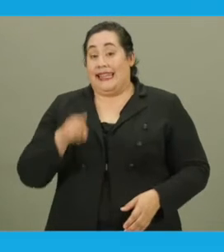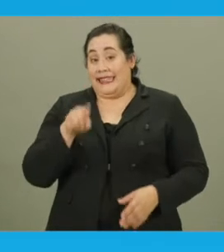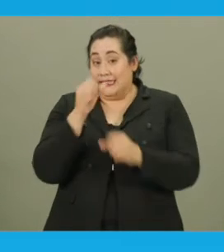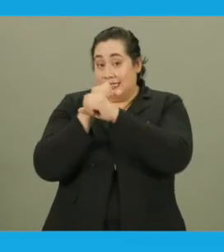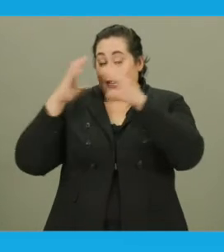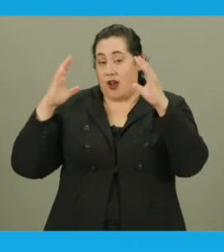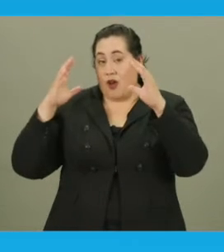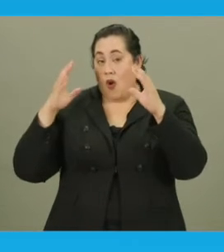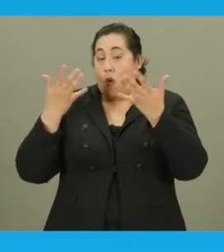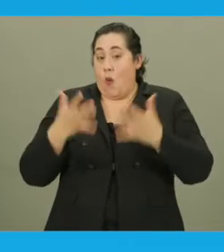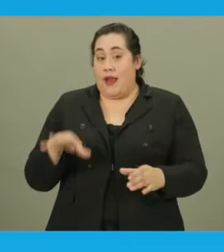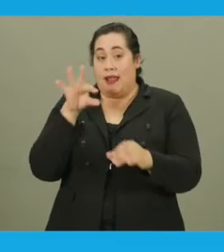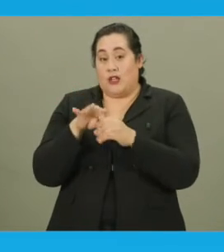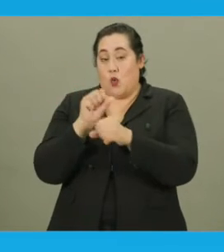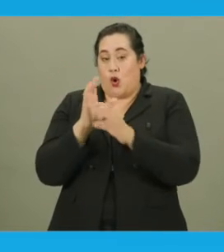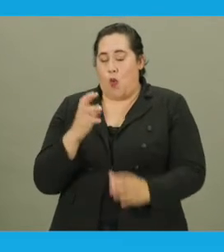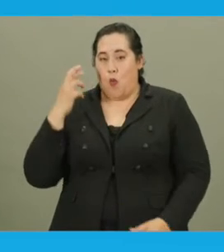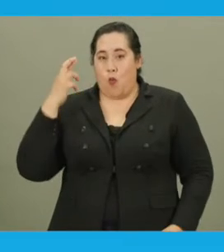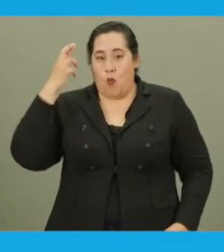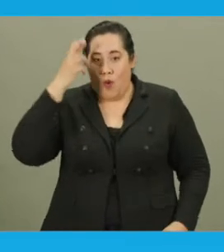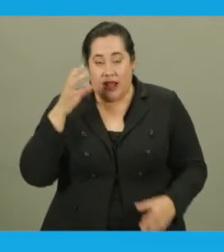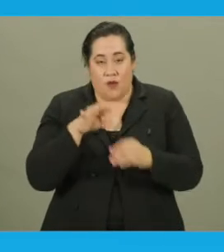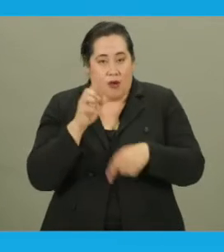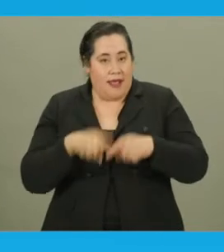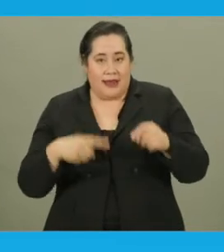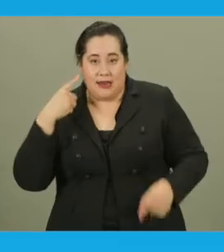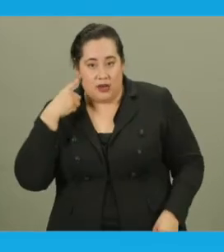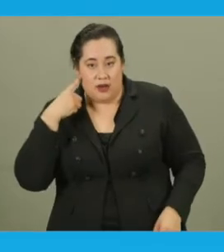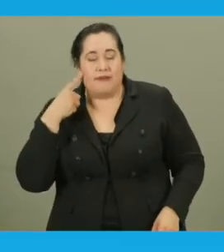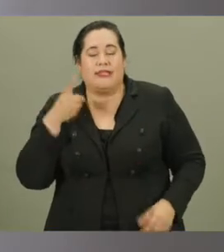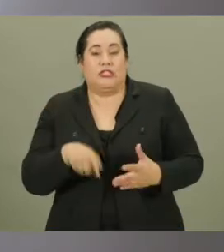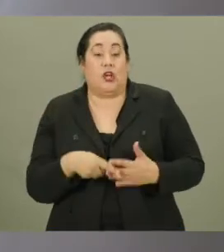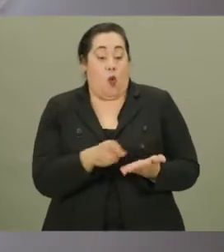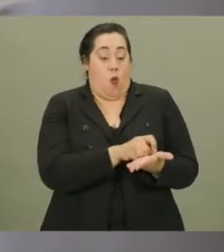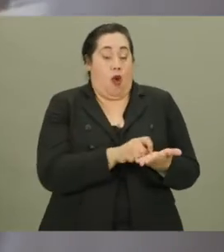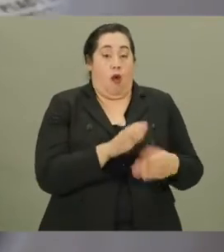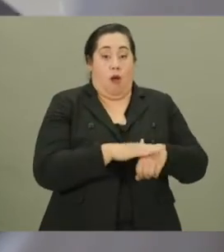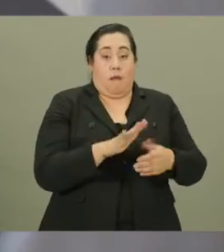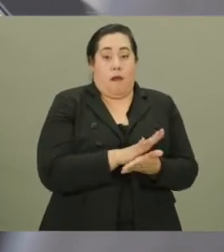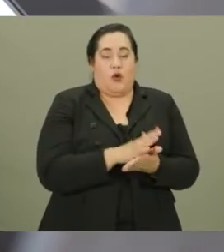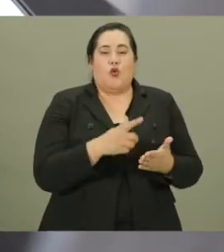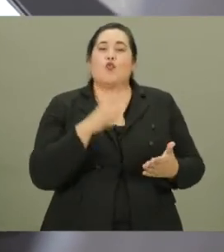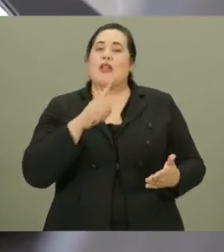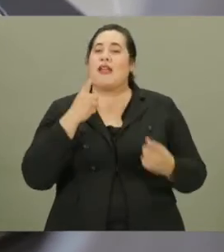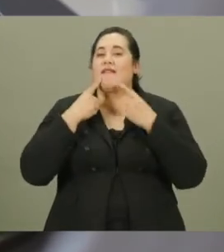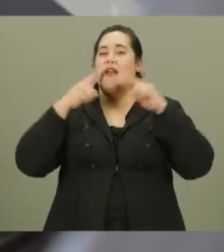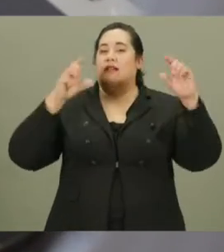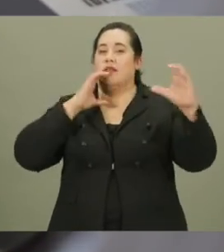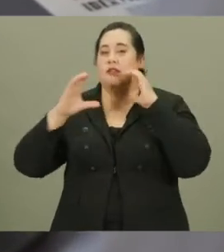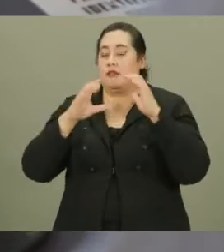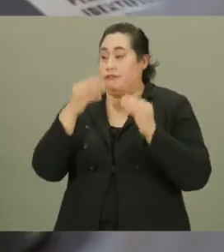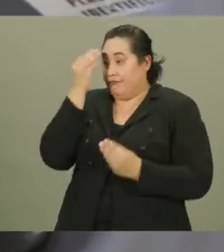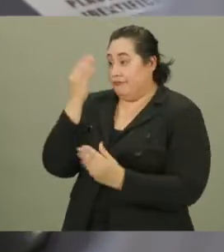In this scenario, once the election worker realized the voter could not hear, he started writing on a pad to effectively